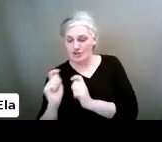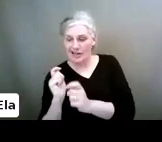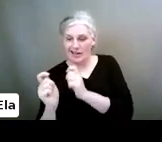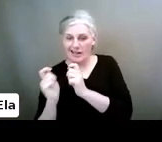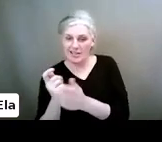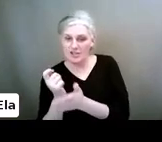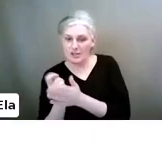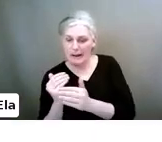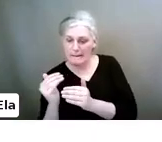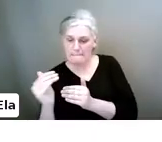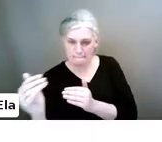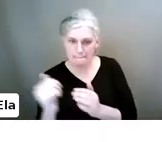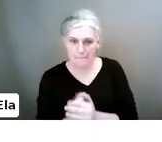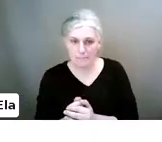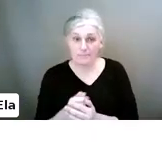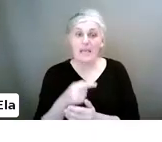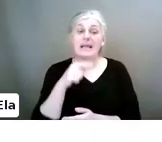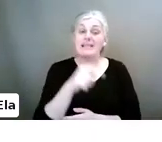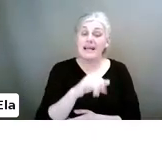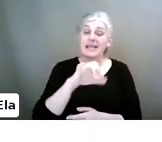iOS family sharing.